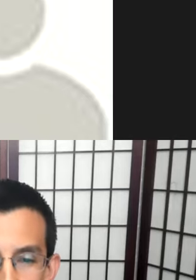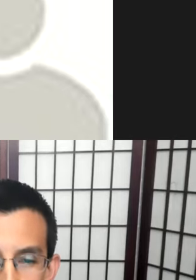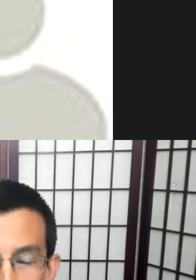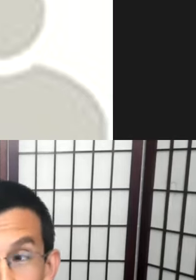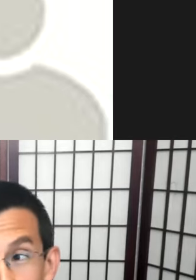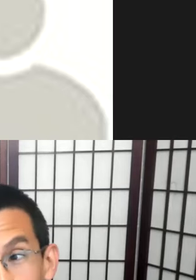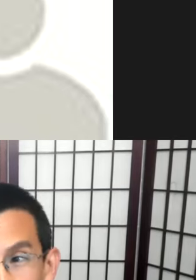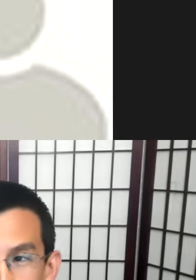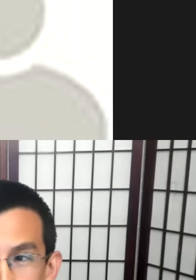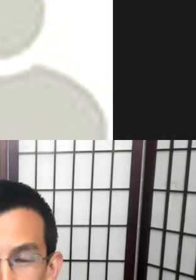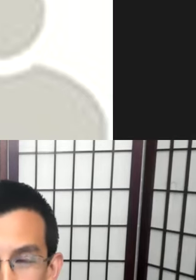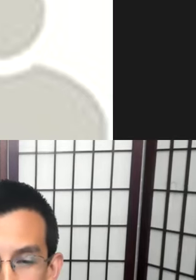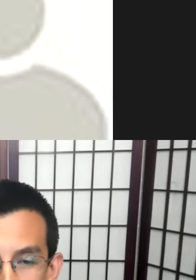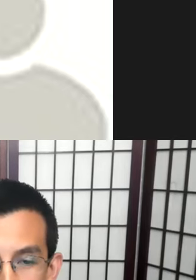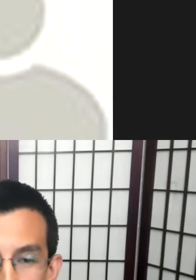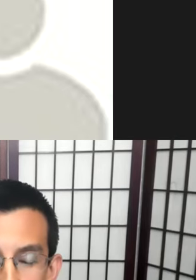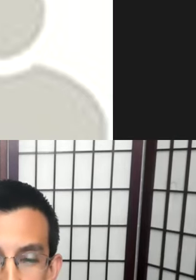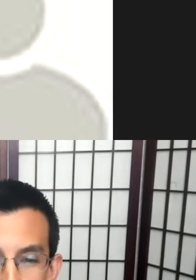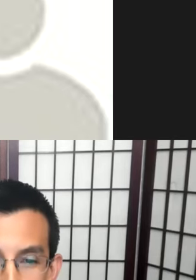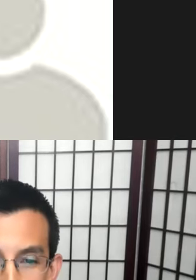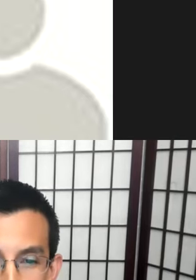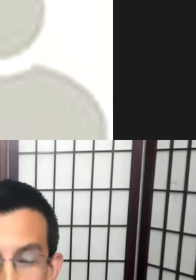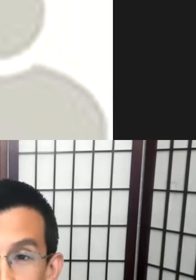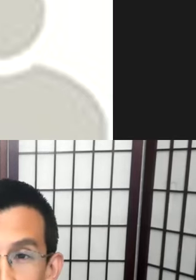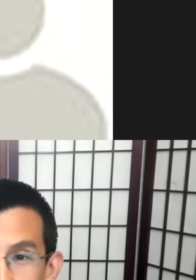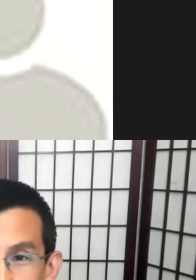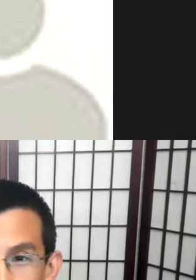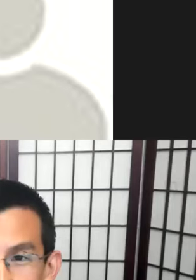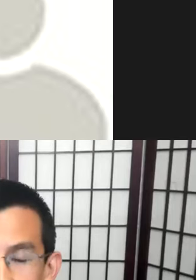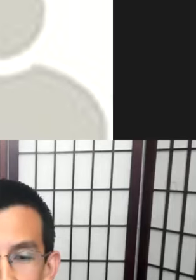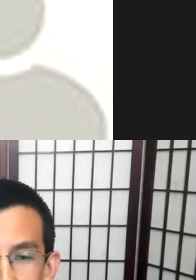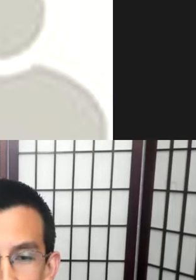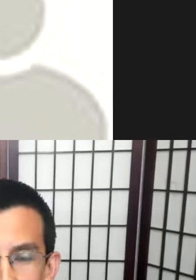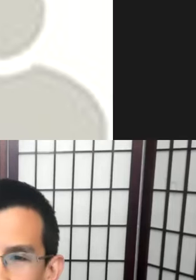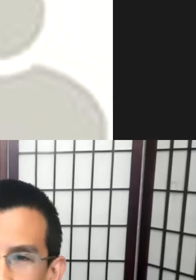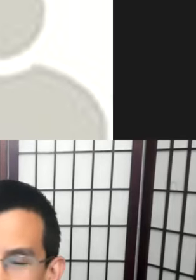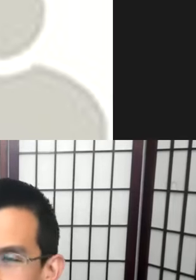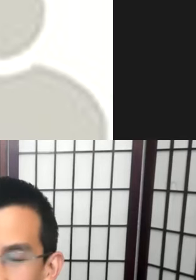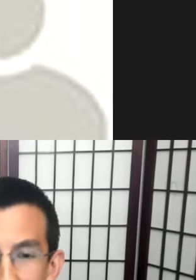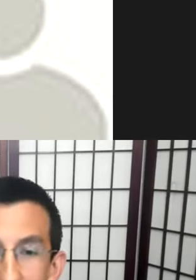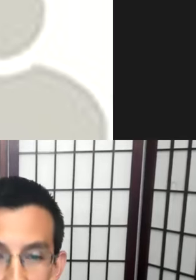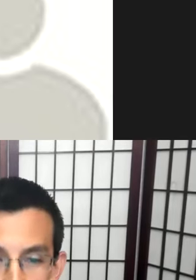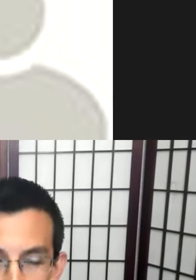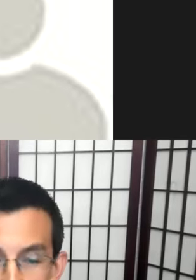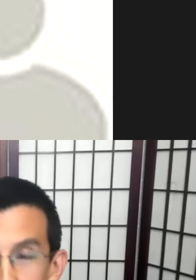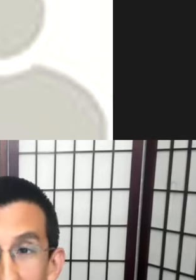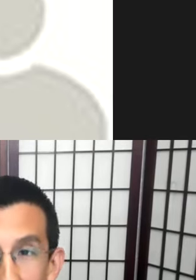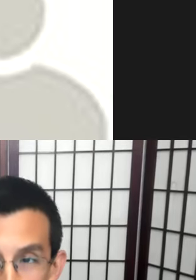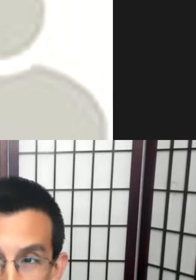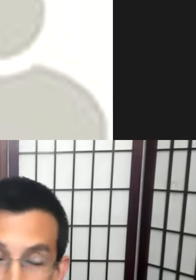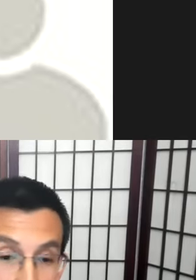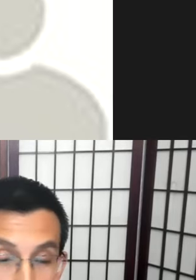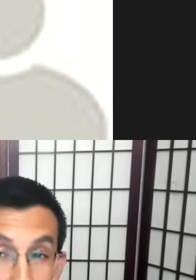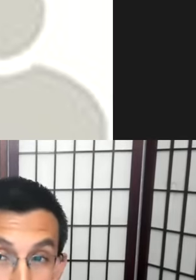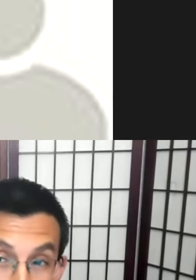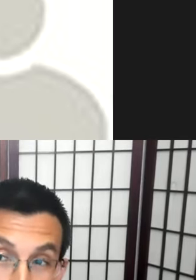However, linguistics, which we might write with a lowercase l, know, the notion of the study of language where there aren't any particular constraints about how that